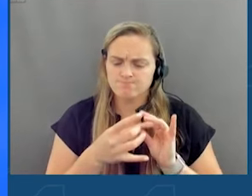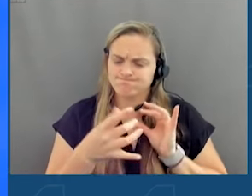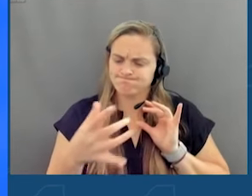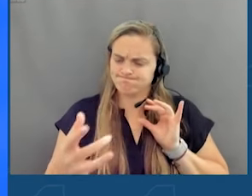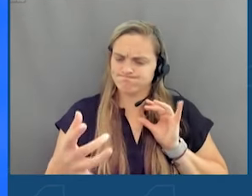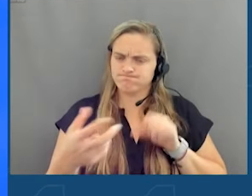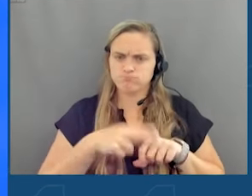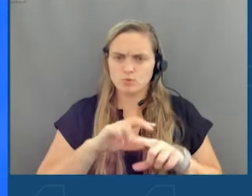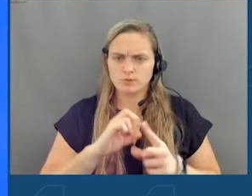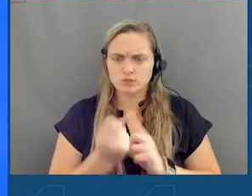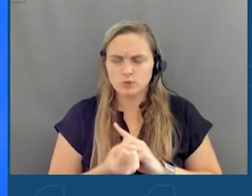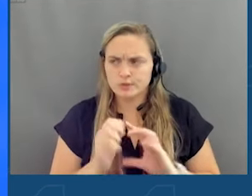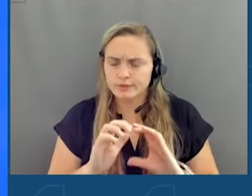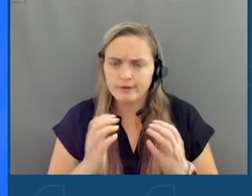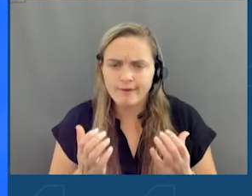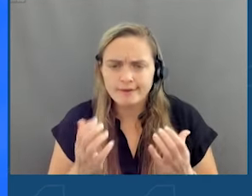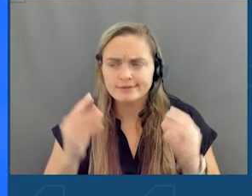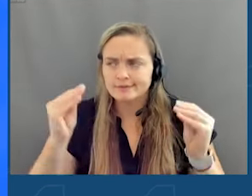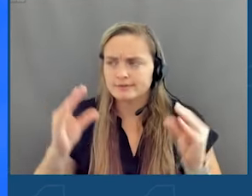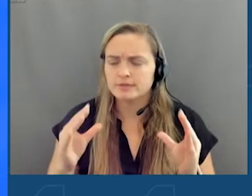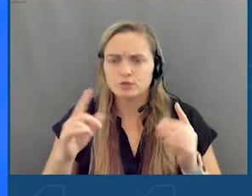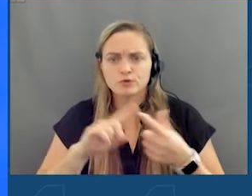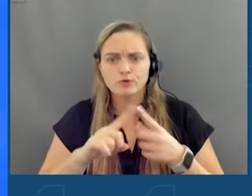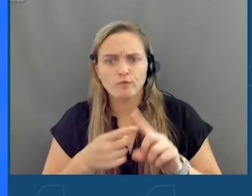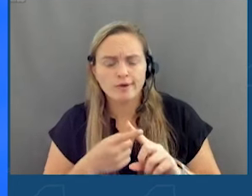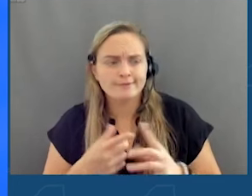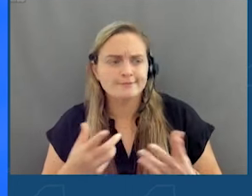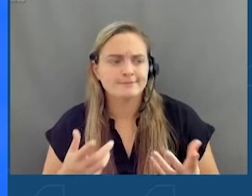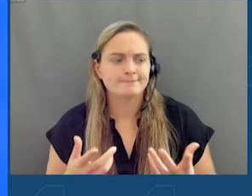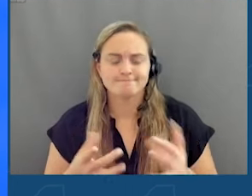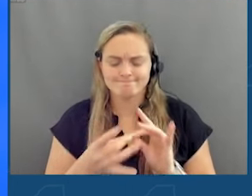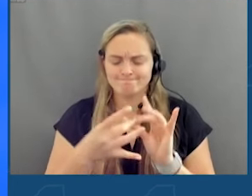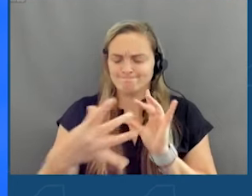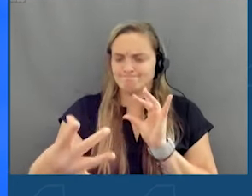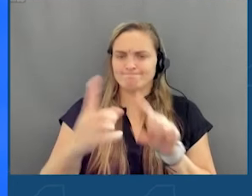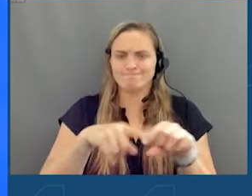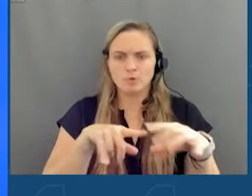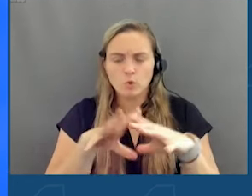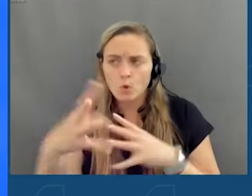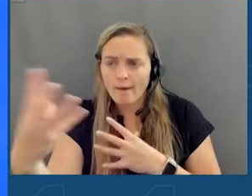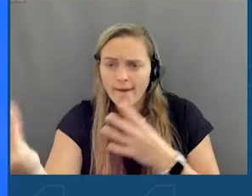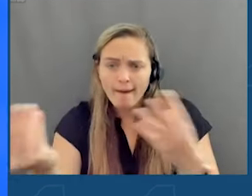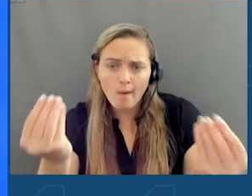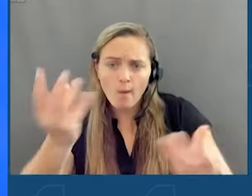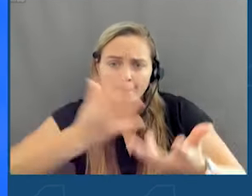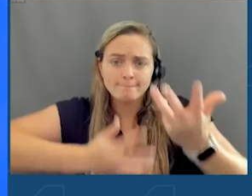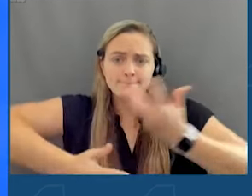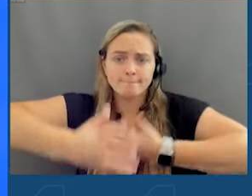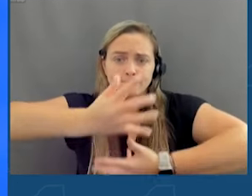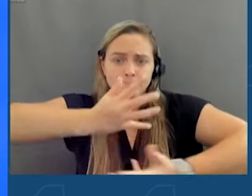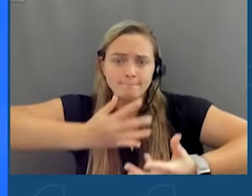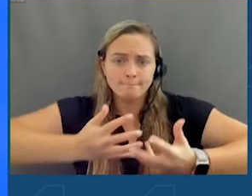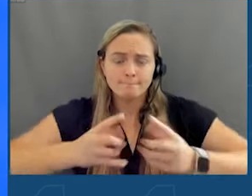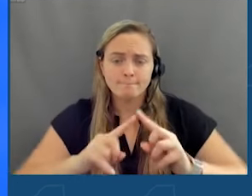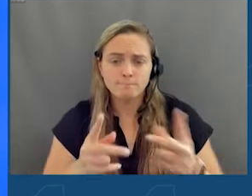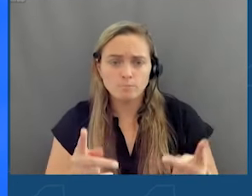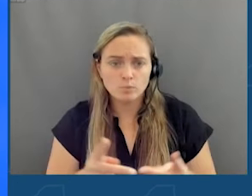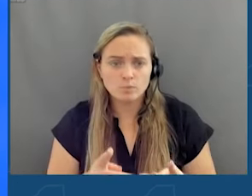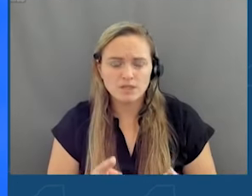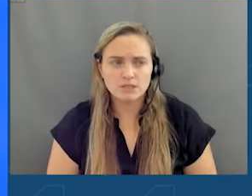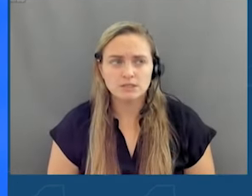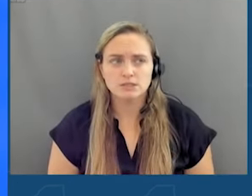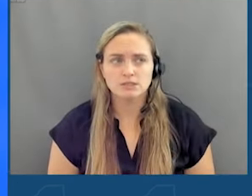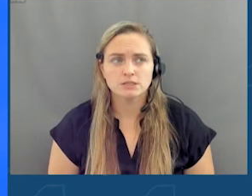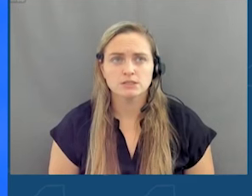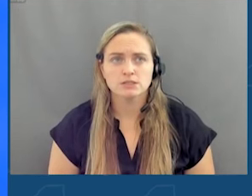norms, their classes, their teachers, their friends, the ability to go out and just hang out in gathering spaces, they are relegated to